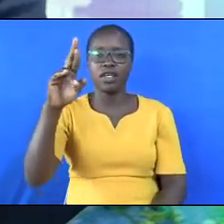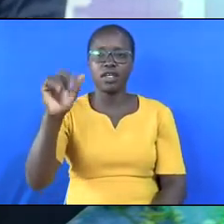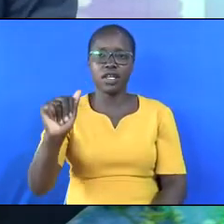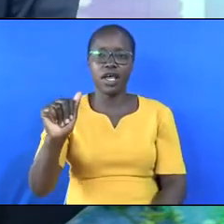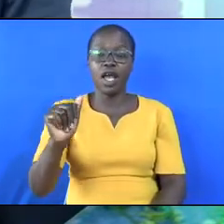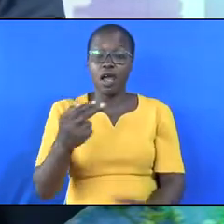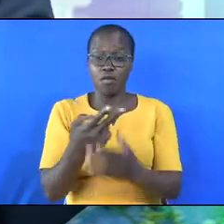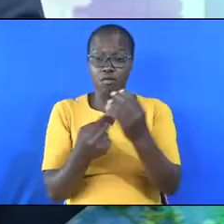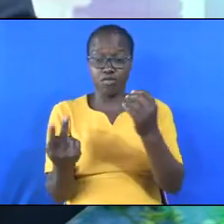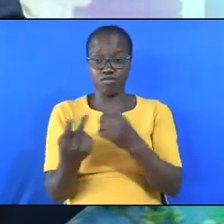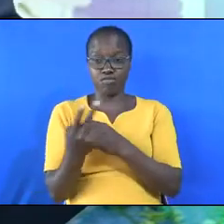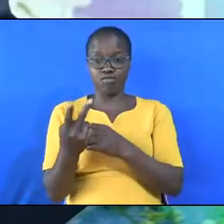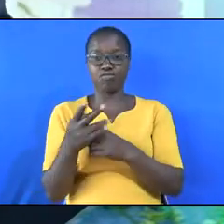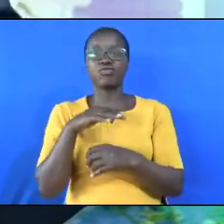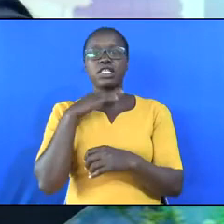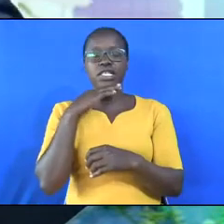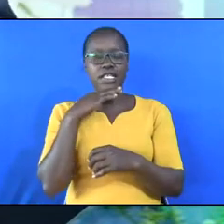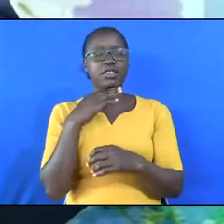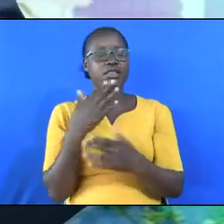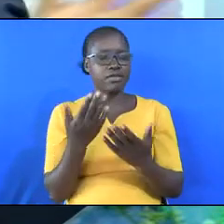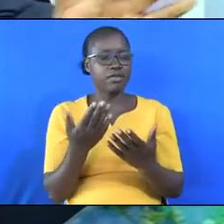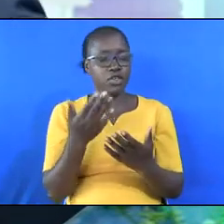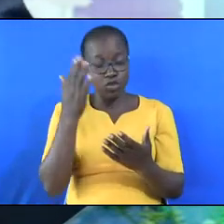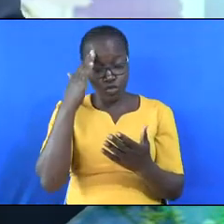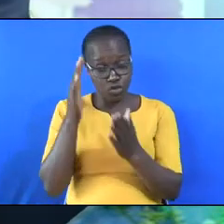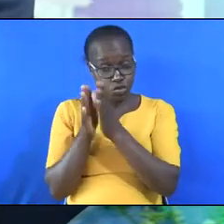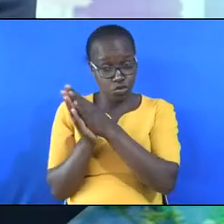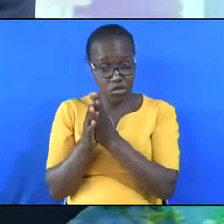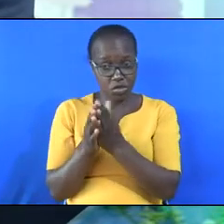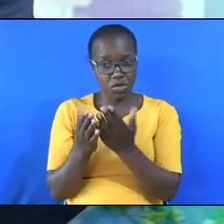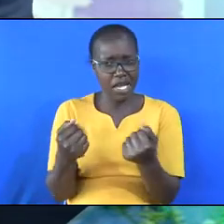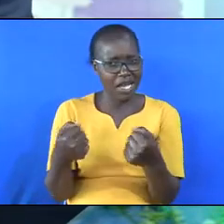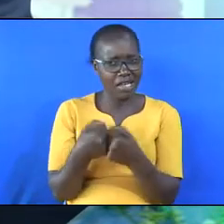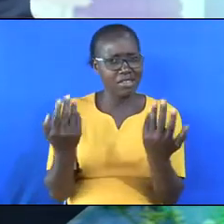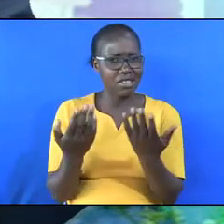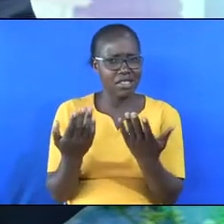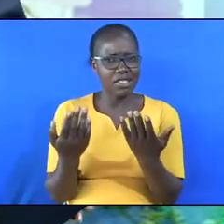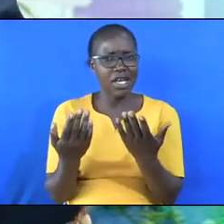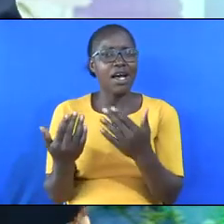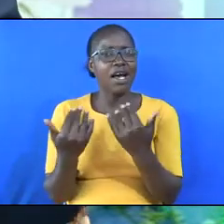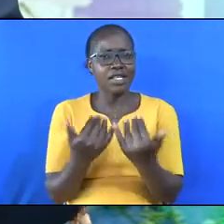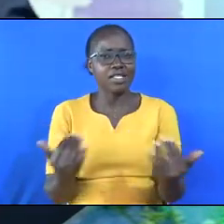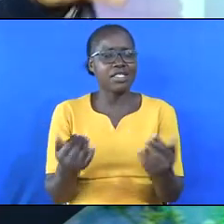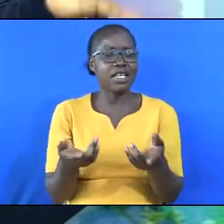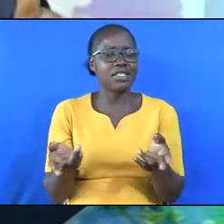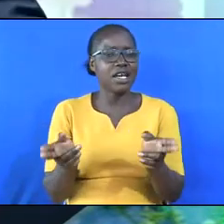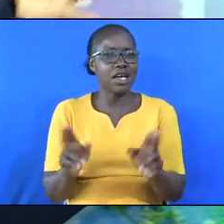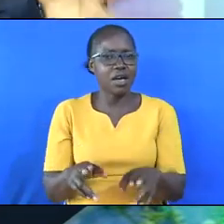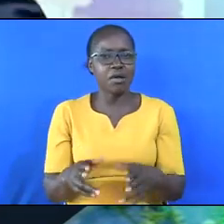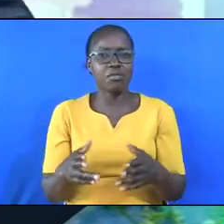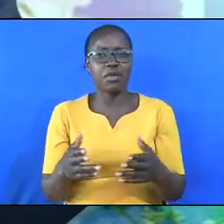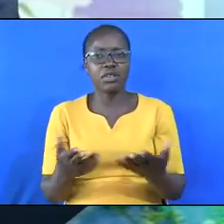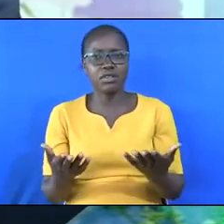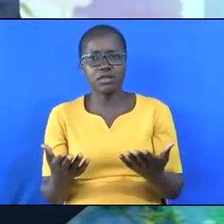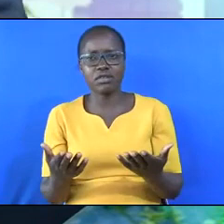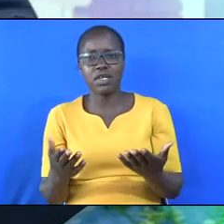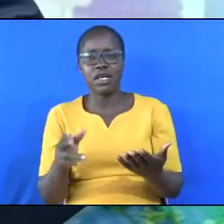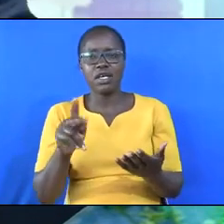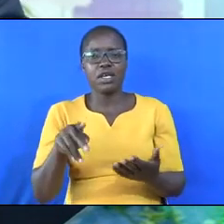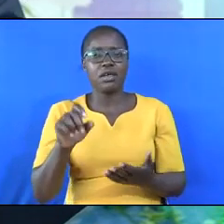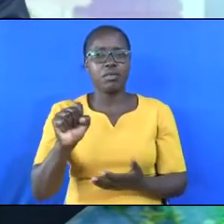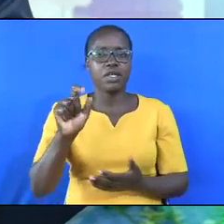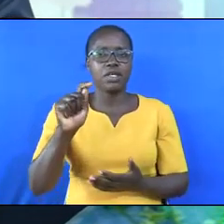We know there are certain accidents and tragedies, calamities, such as car accidents, plane crash, terrorist attacks,